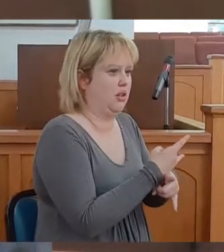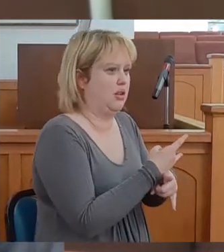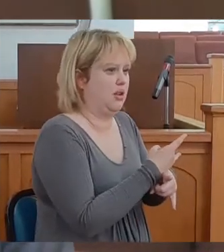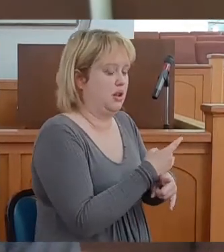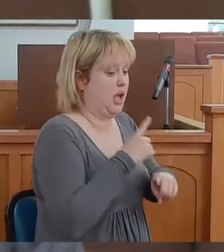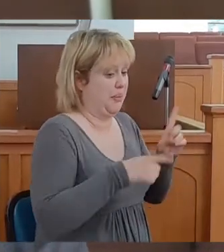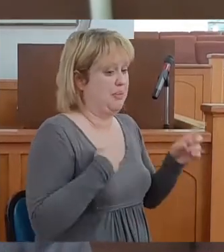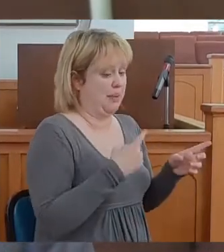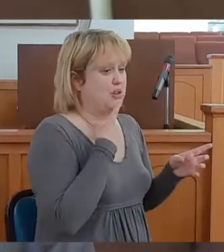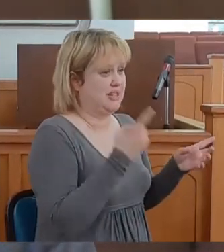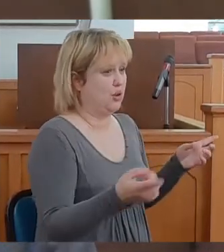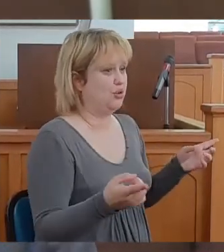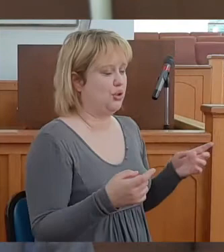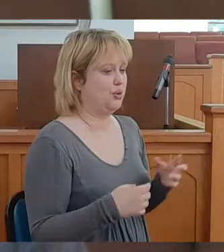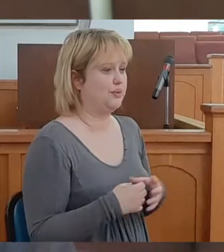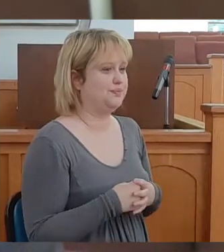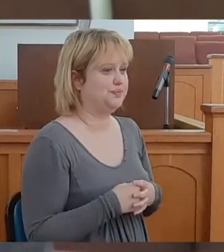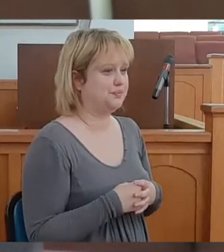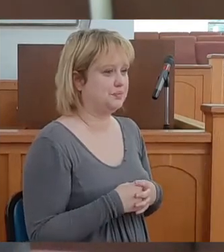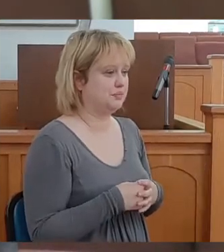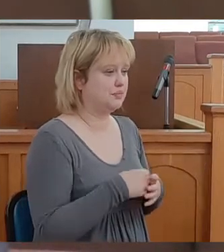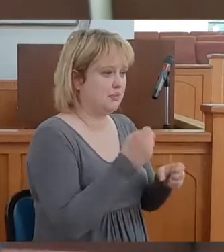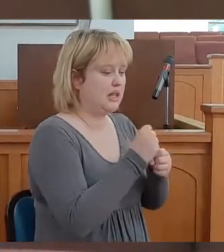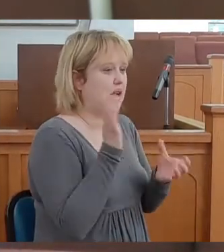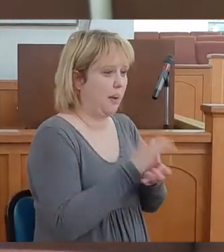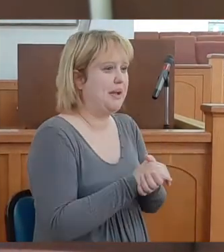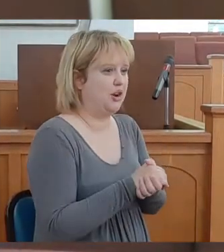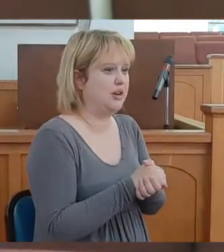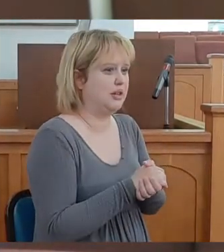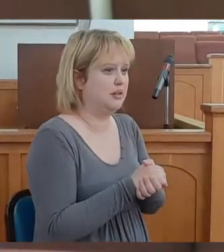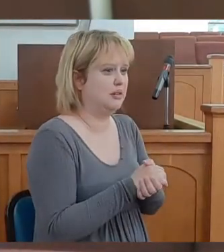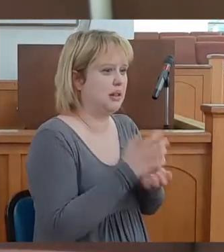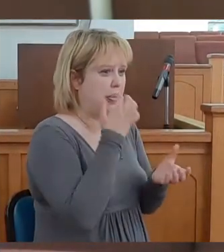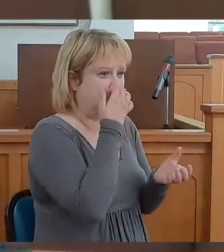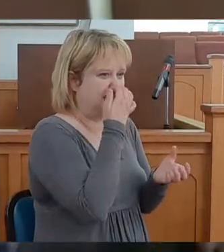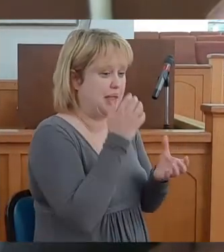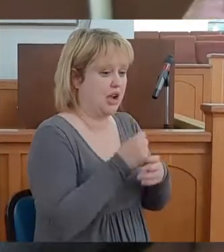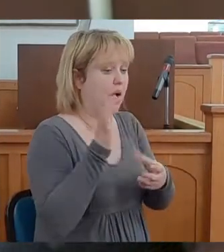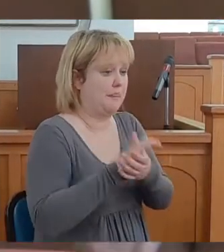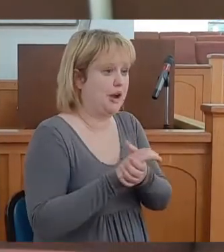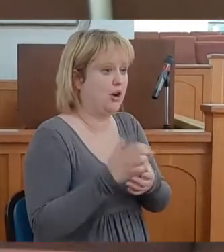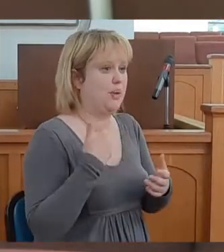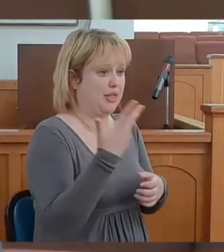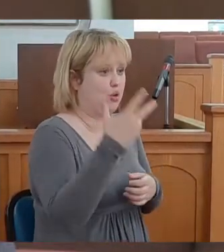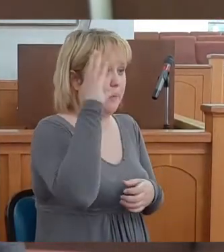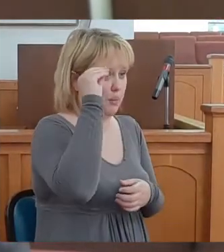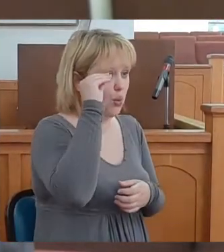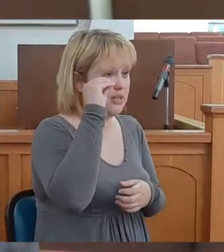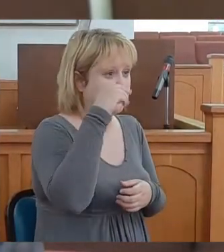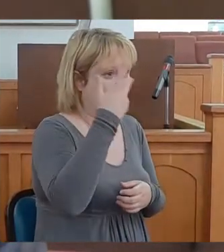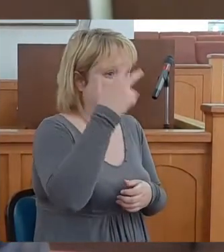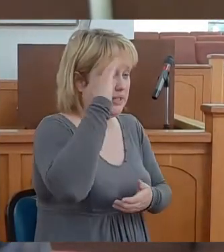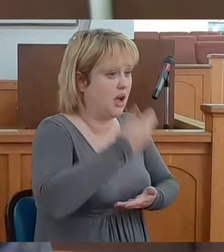But I tell you, got married. We had three boys.